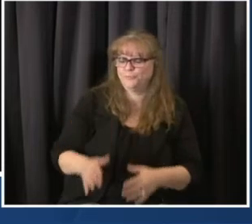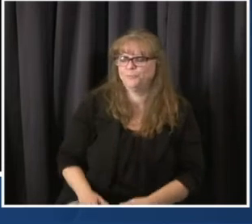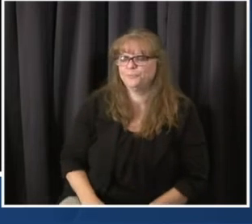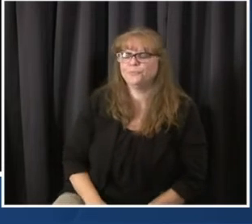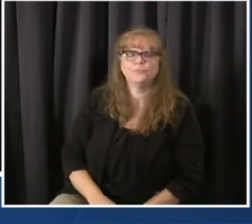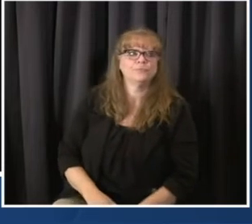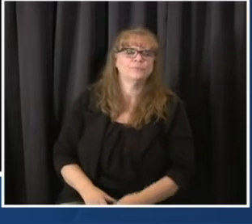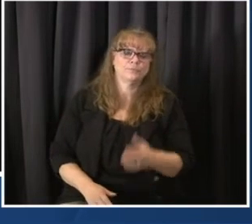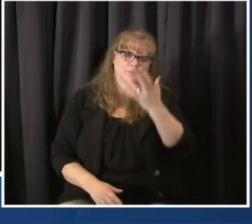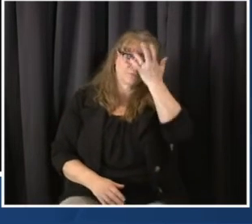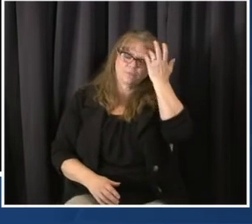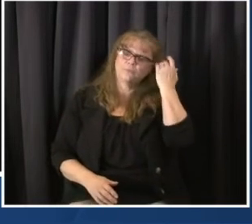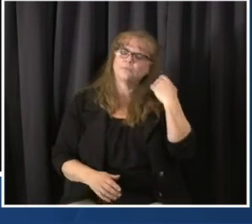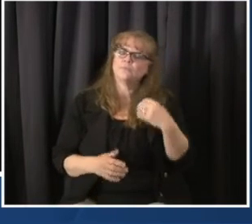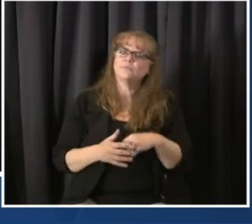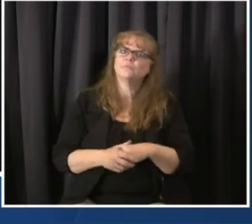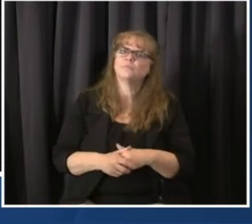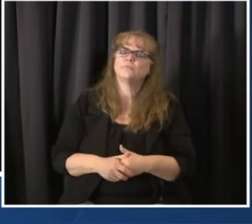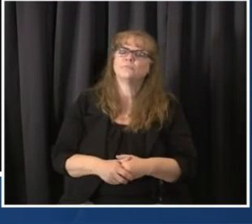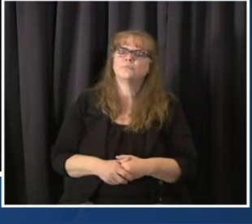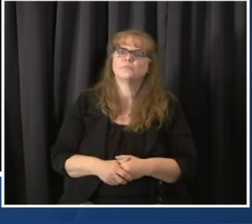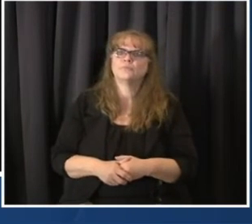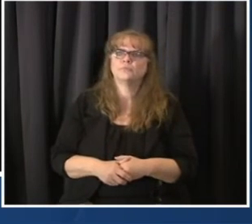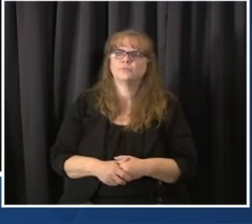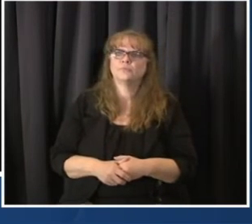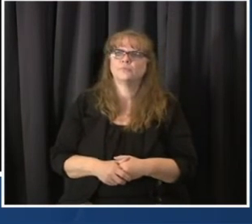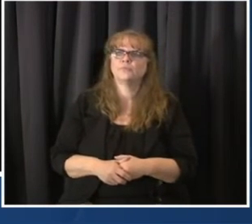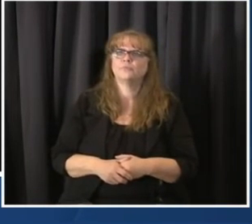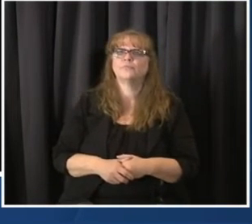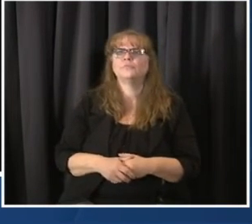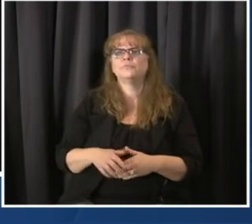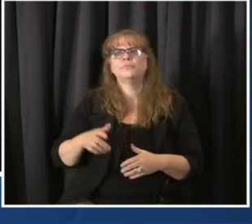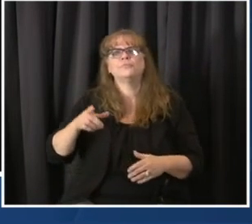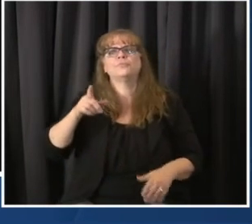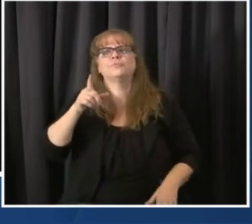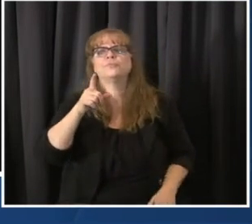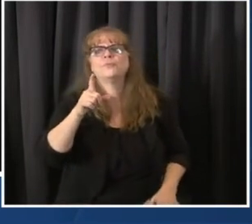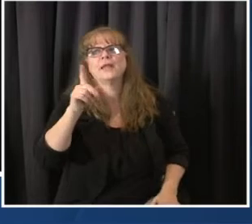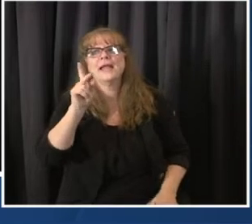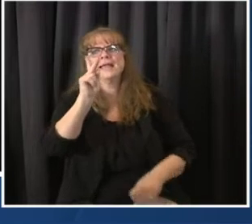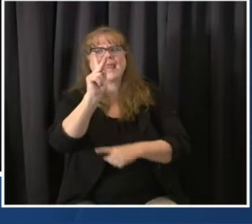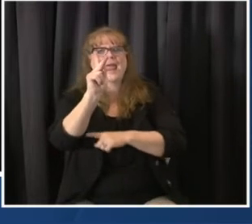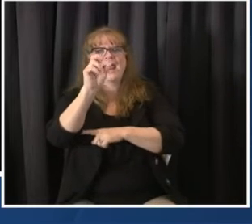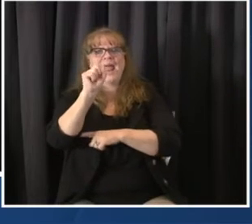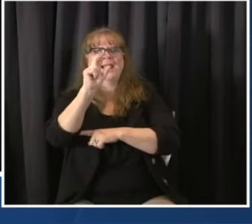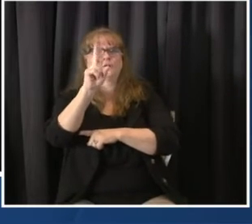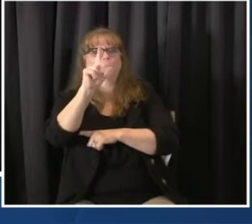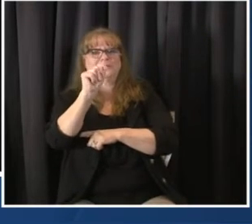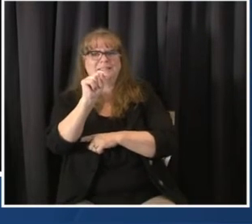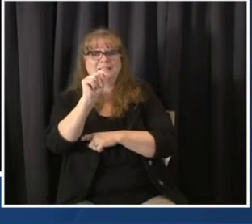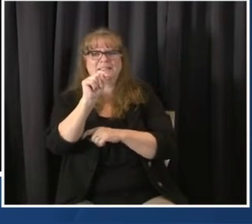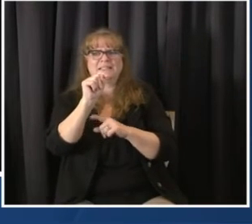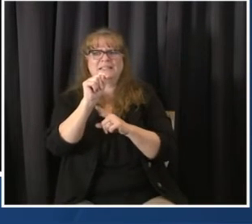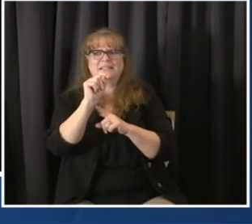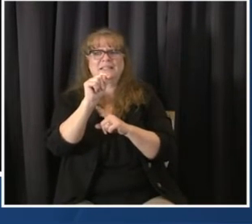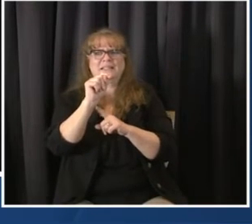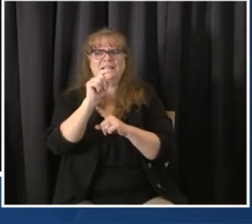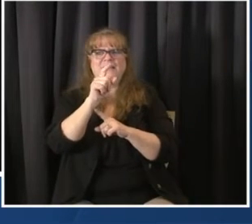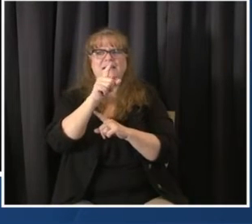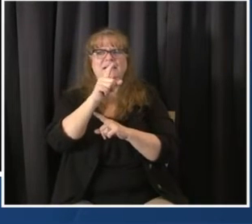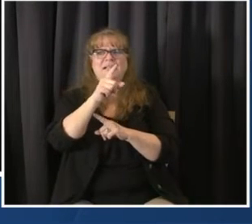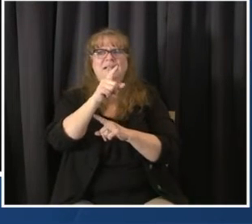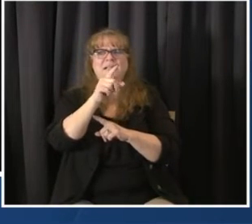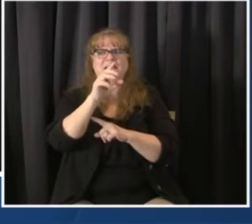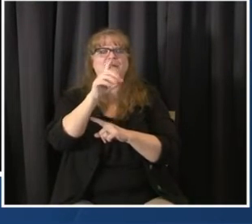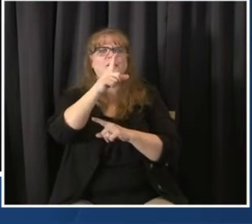Hi, Governor Polis, Sarah Flower from KSUT Four Corners Public Radio. As cases are on the rise, today